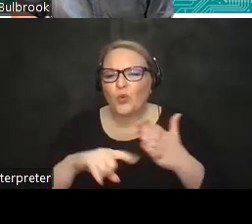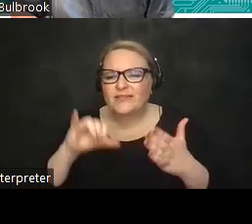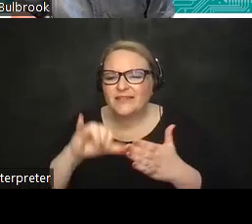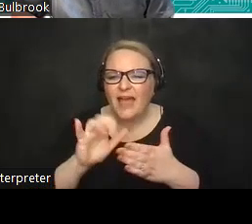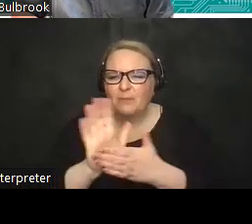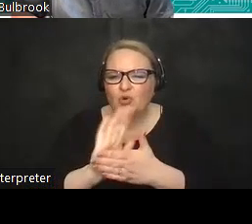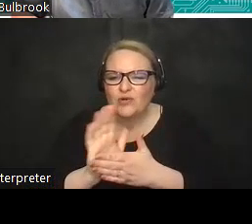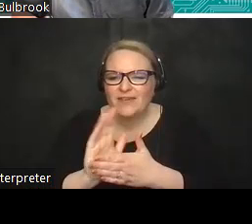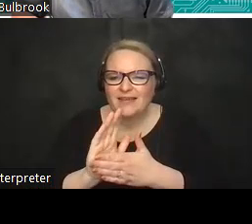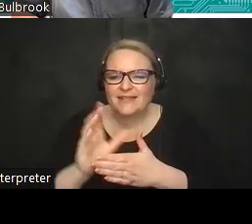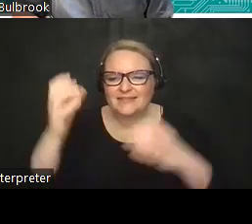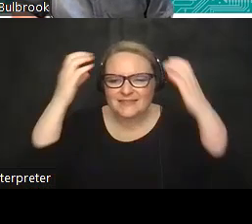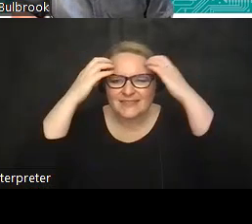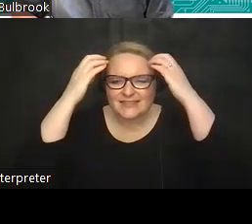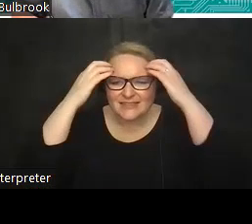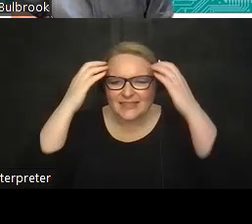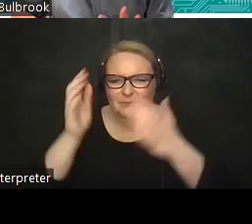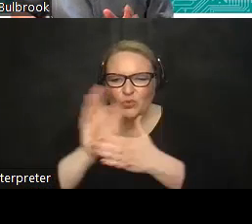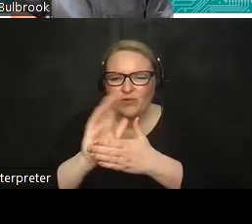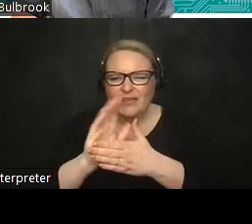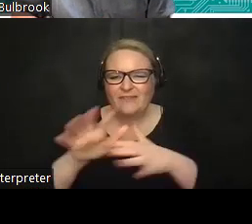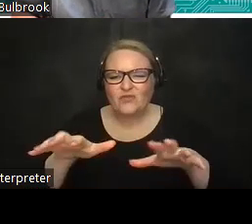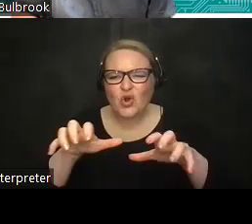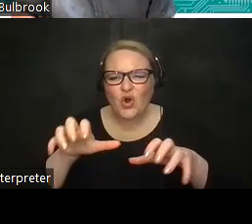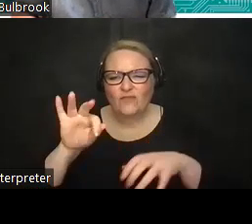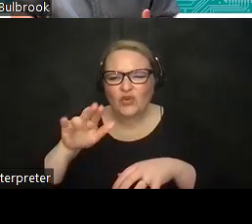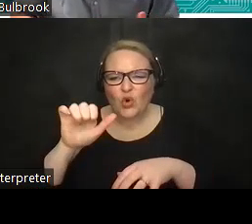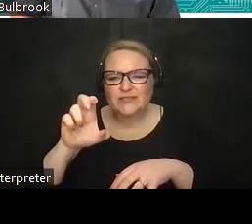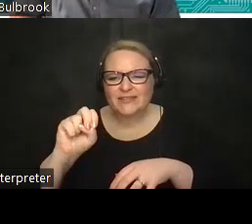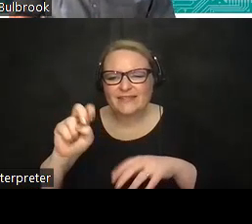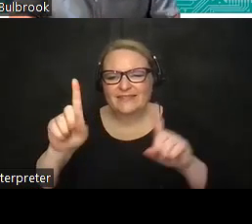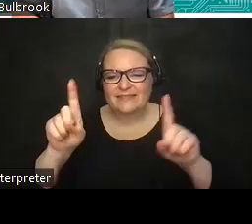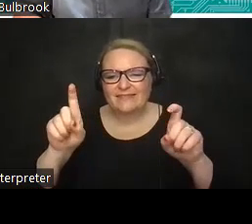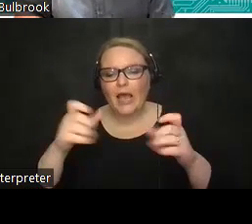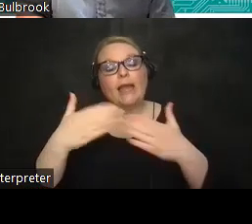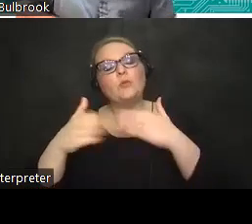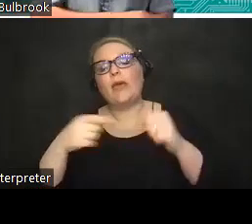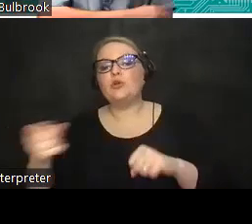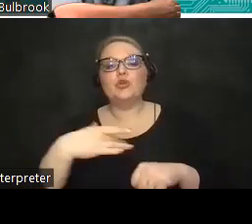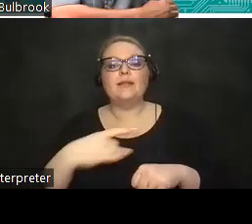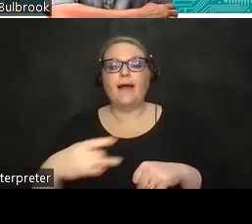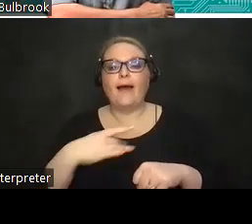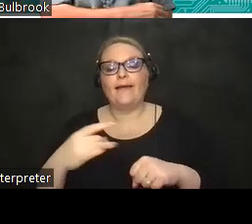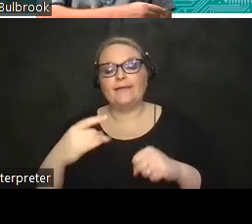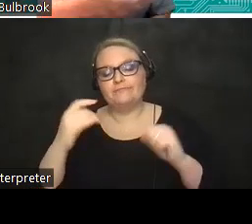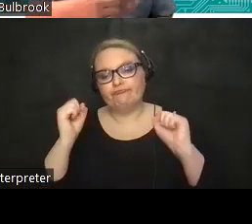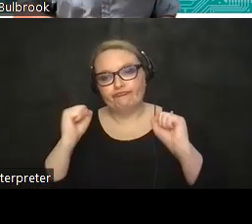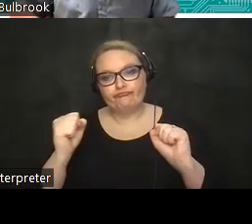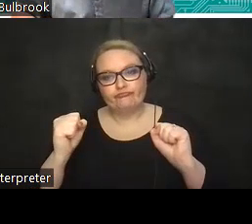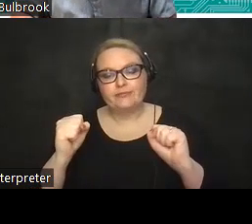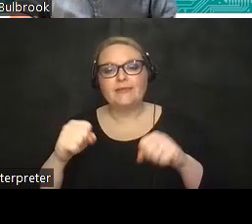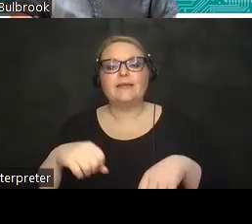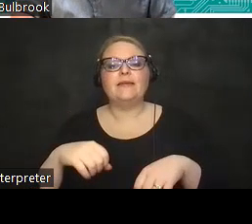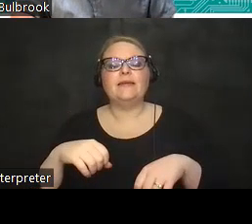the time uh frozen anyway she seemed to like it so yay and again it it